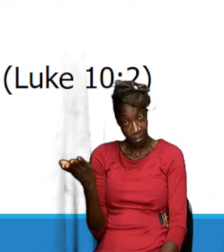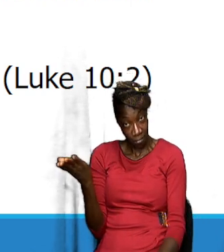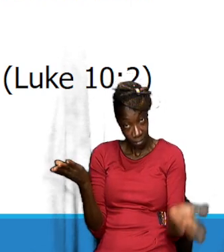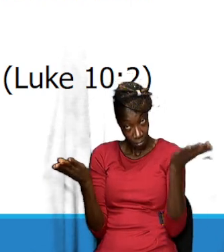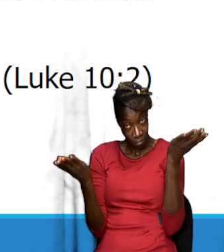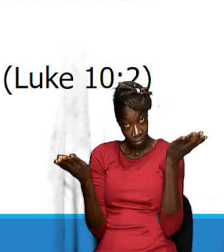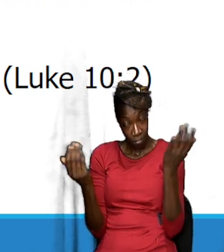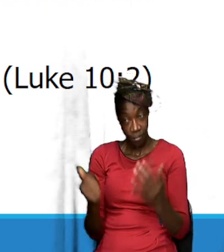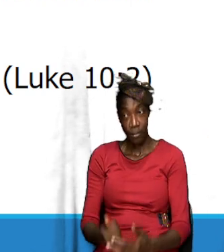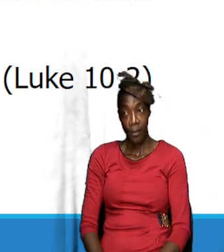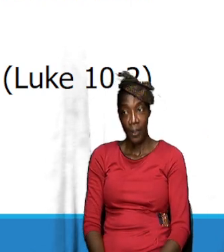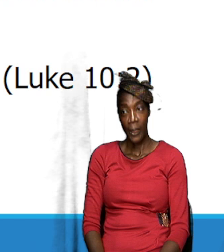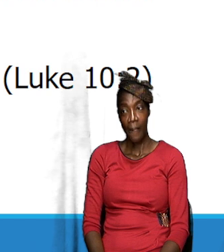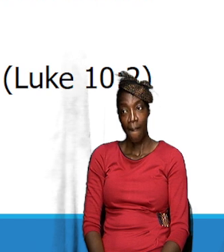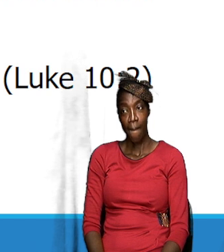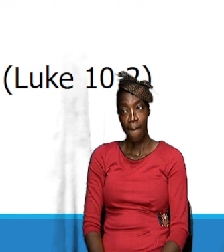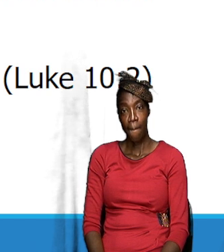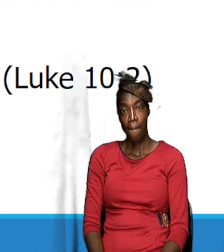And so,